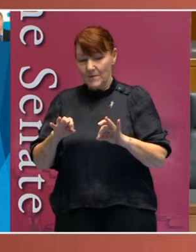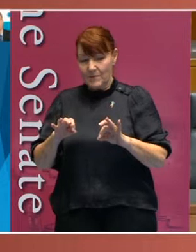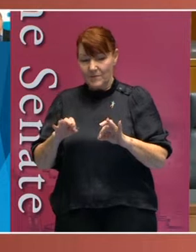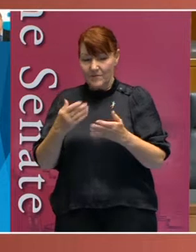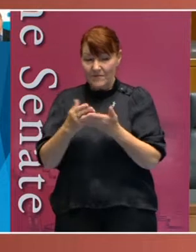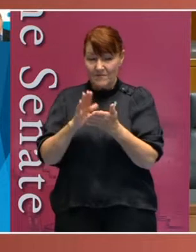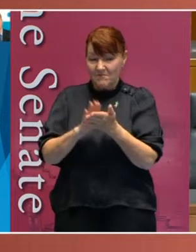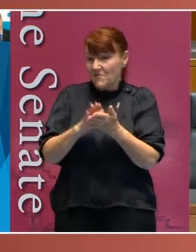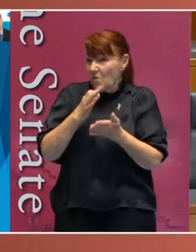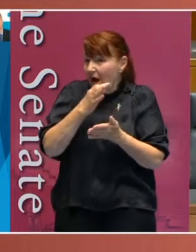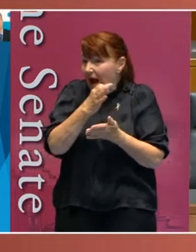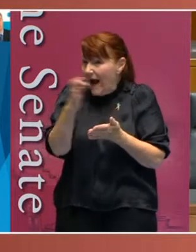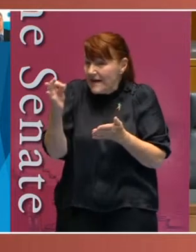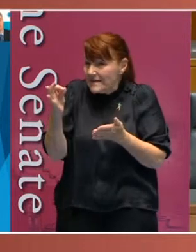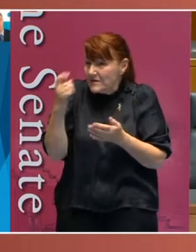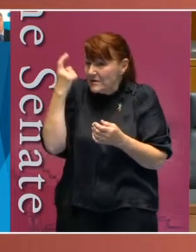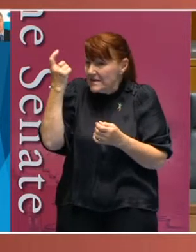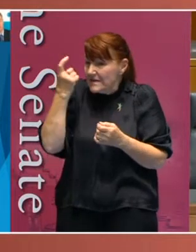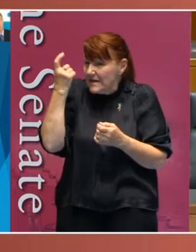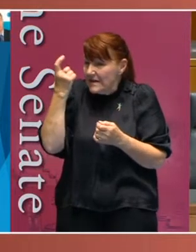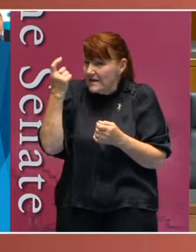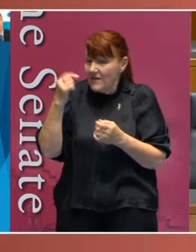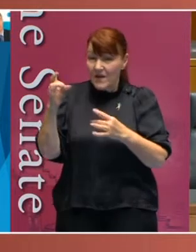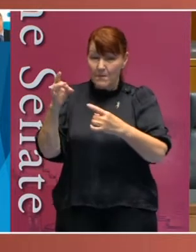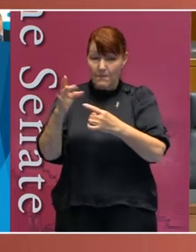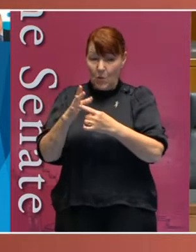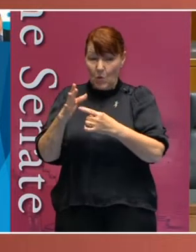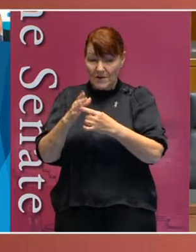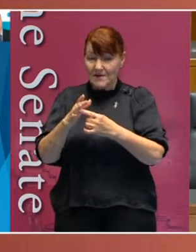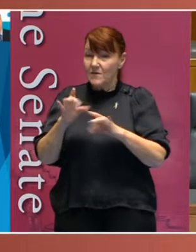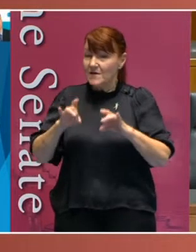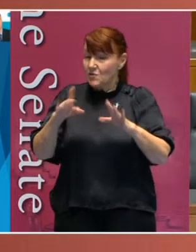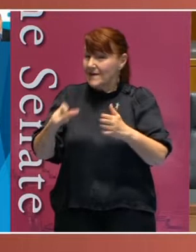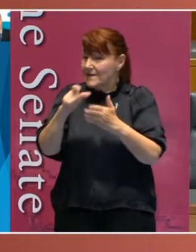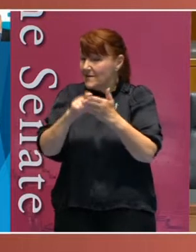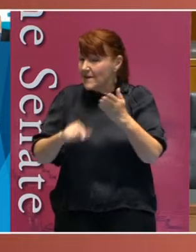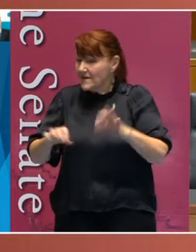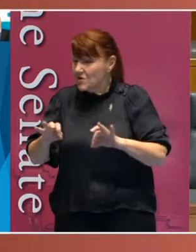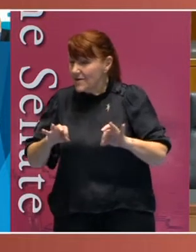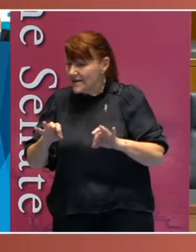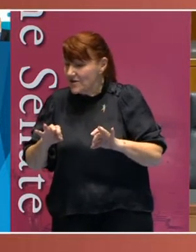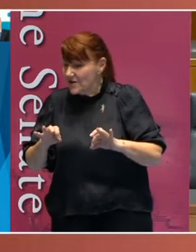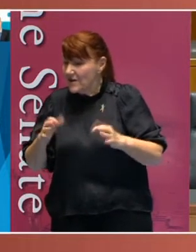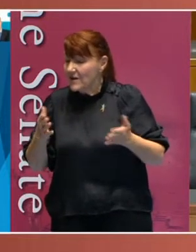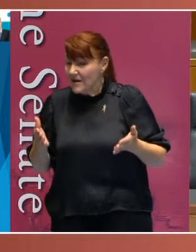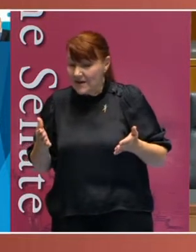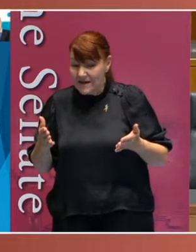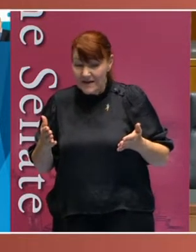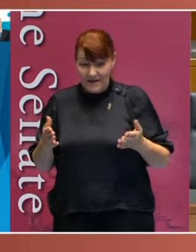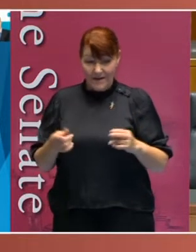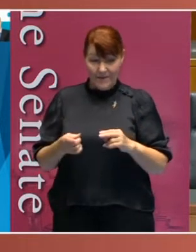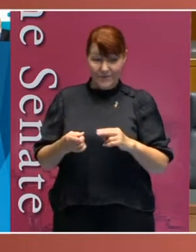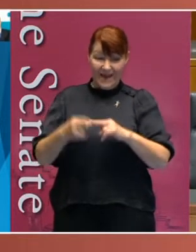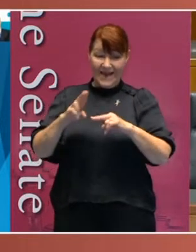ask people to consider the importance of the Australian Disability Strategy is that if the National